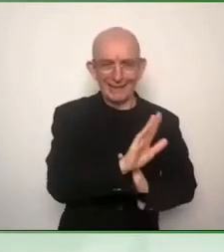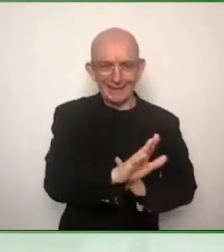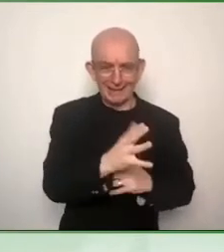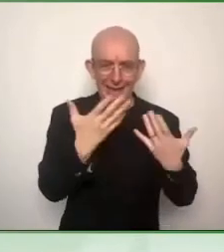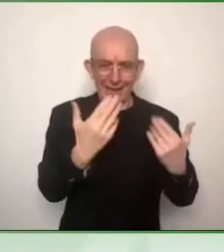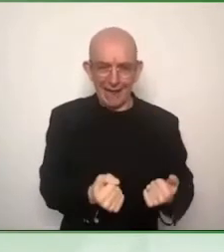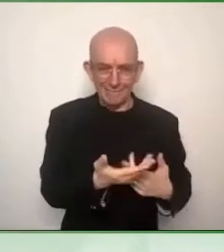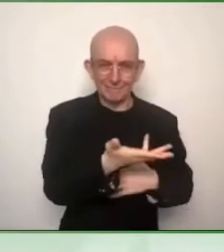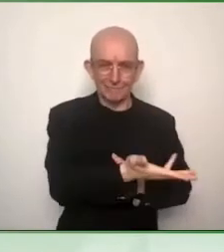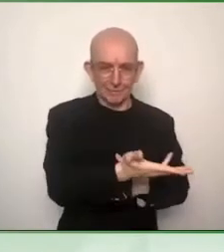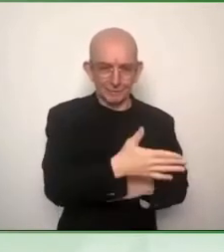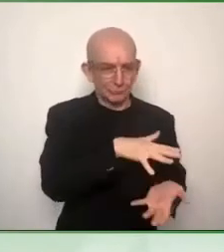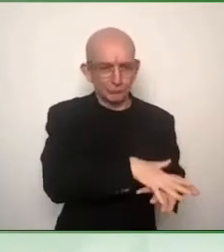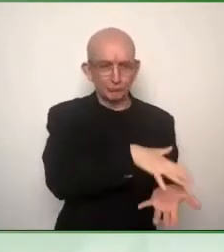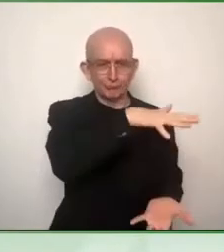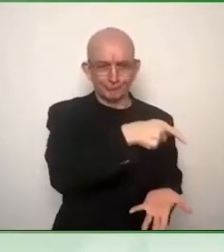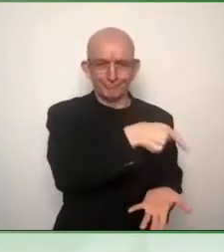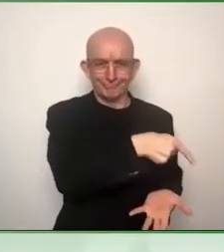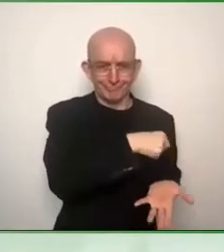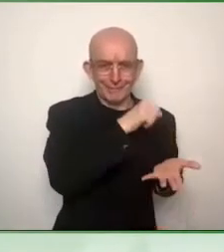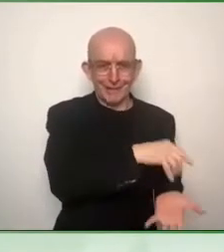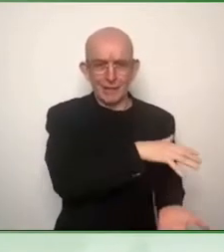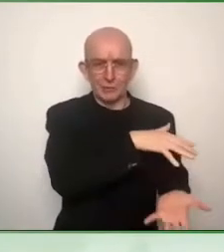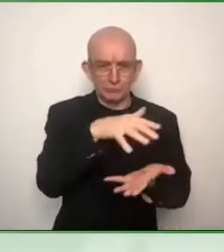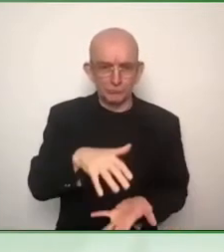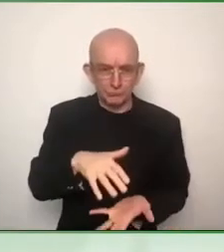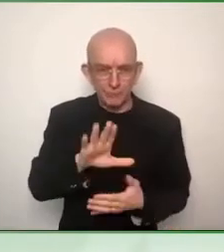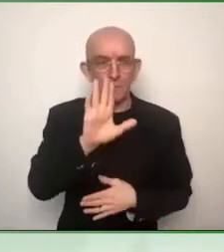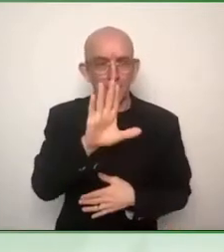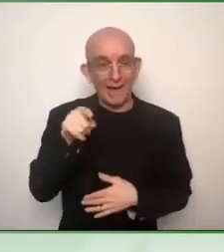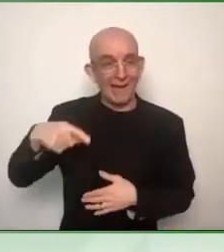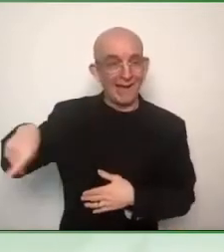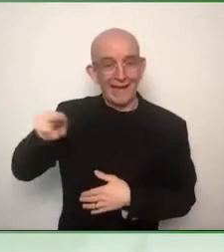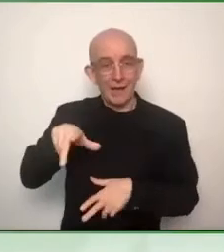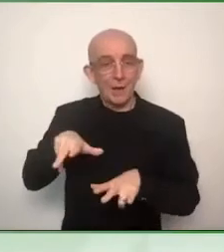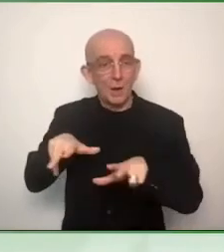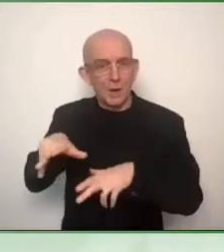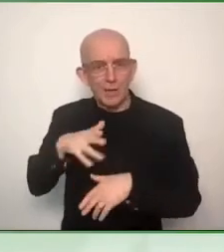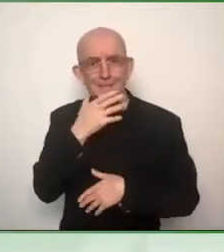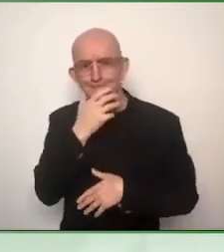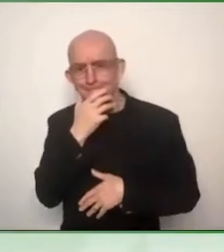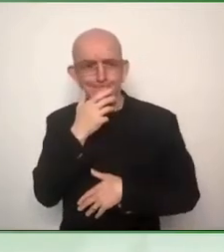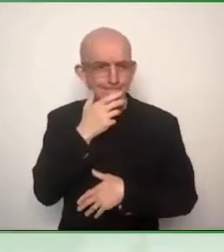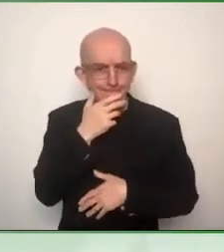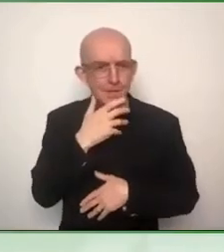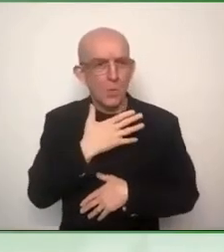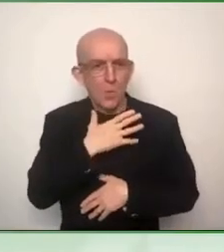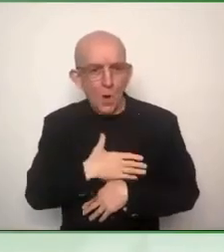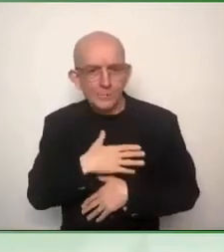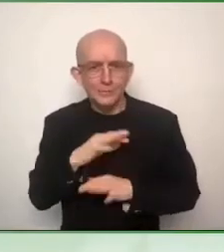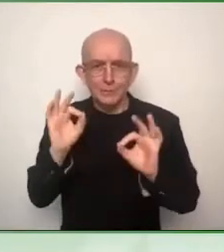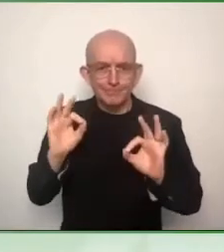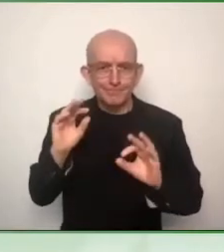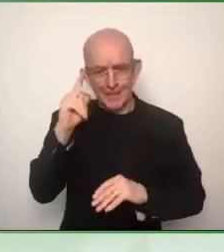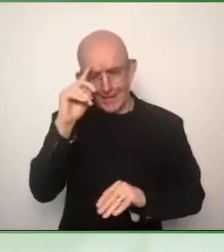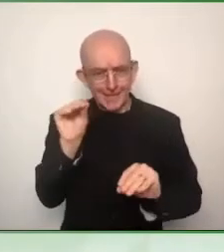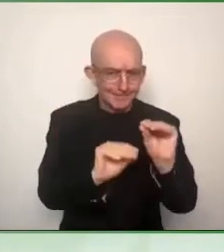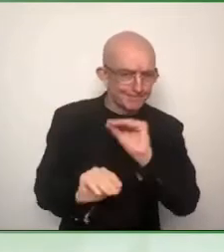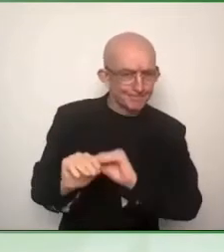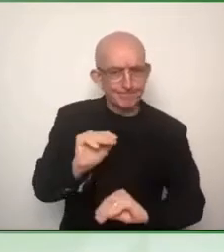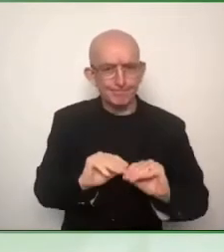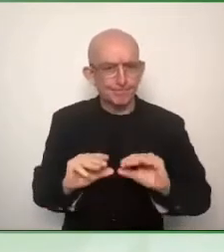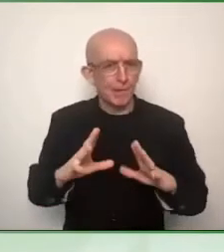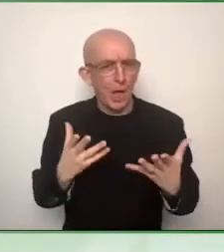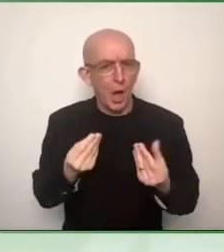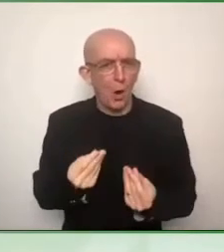the outcome, whether it is a product or a service that they are delivering, would be accessible. So what is in the pipeline now?